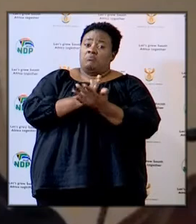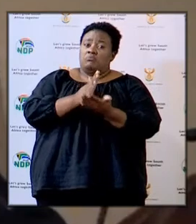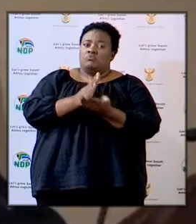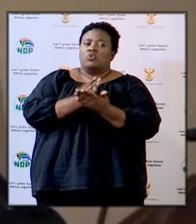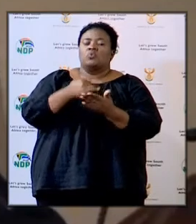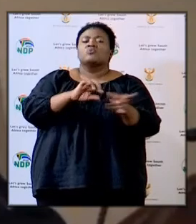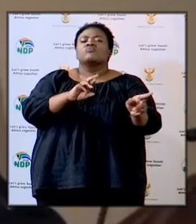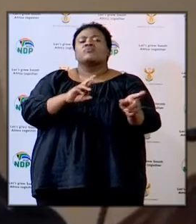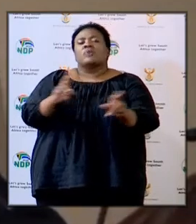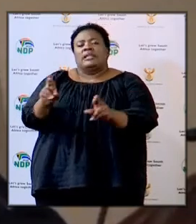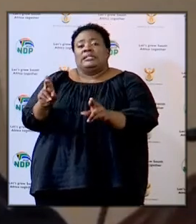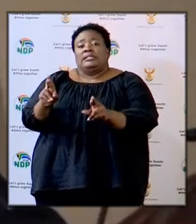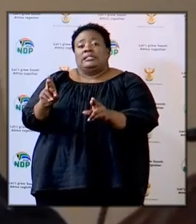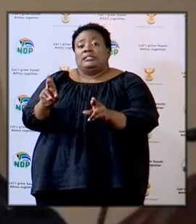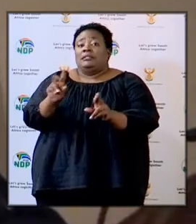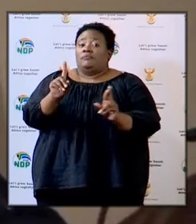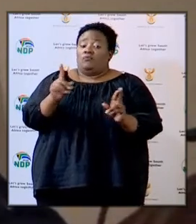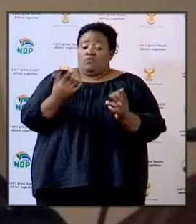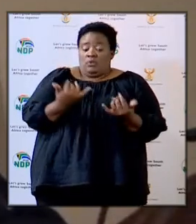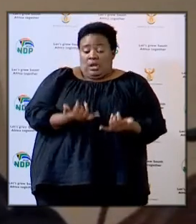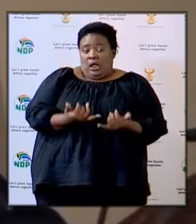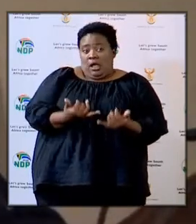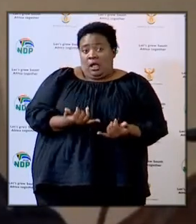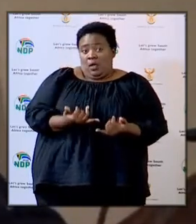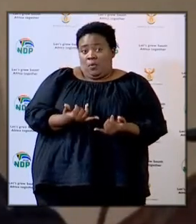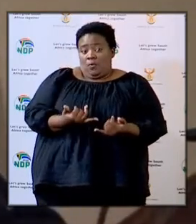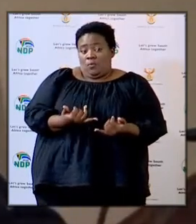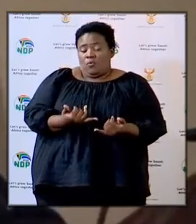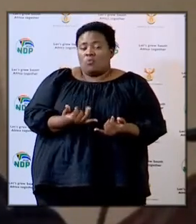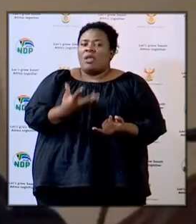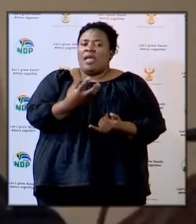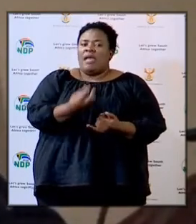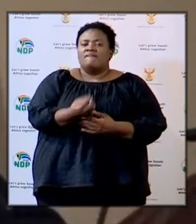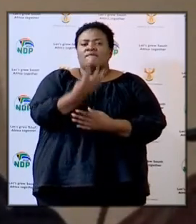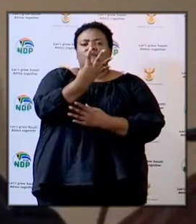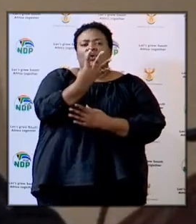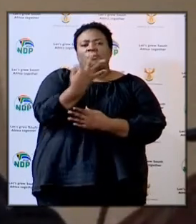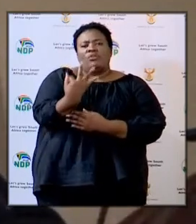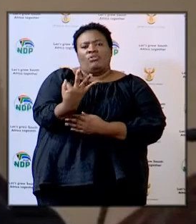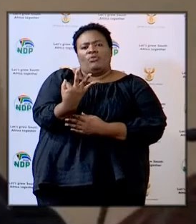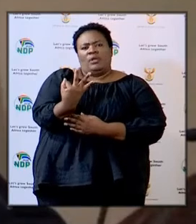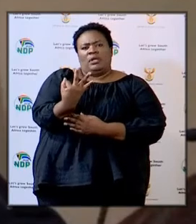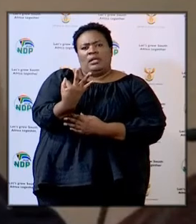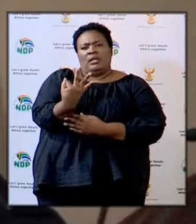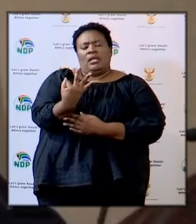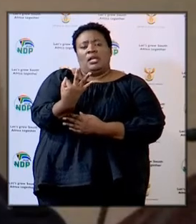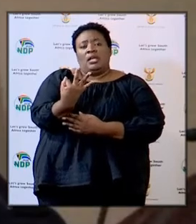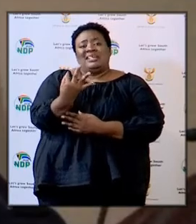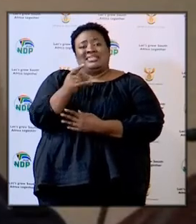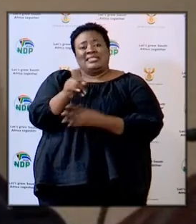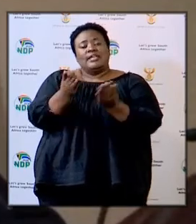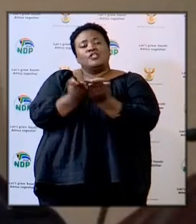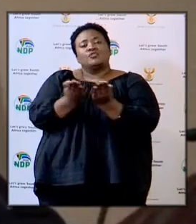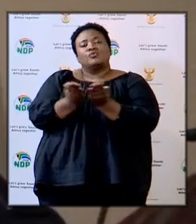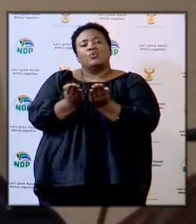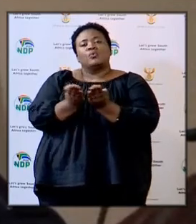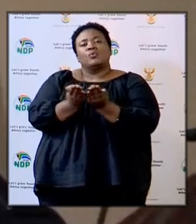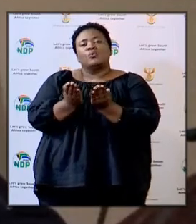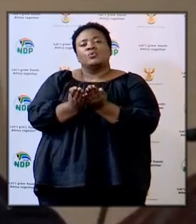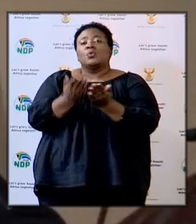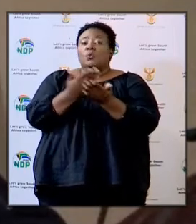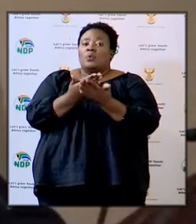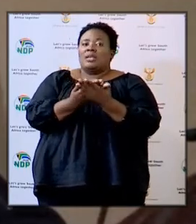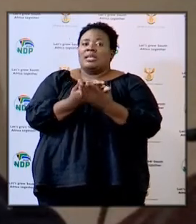ready and as of now what we can say we have got 43 schools that